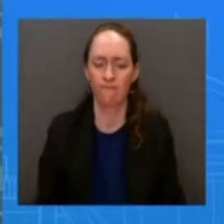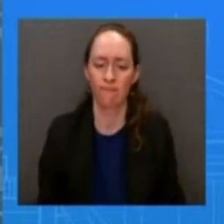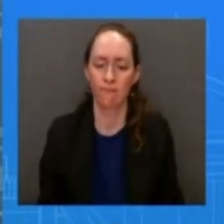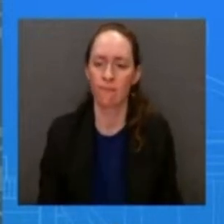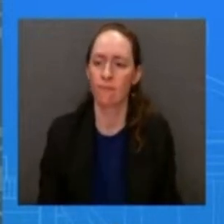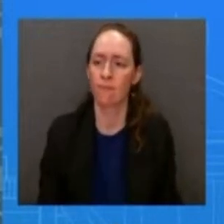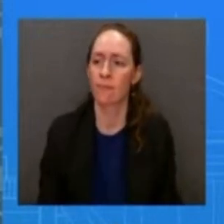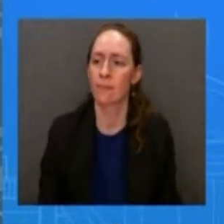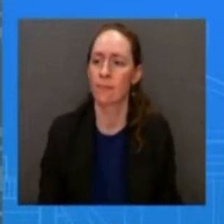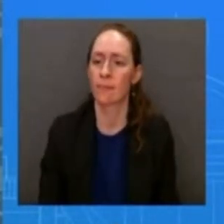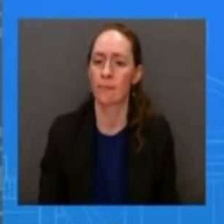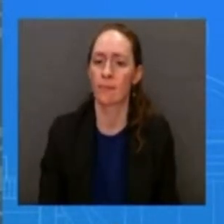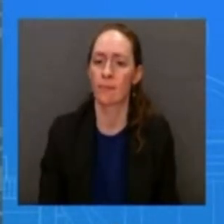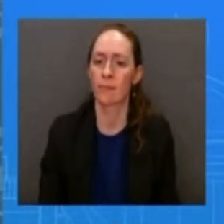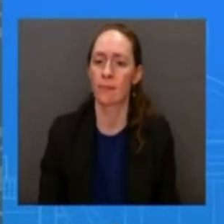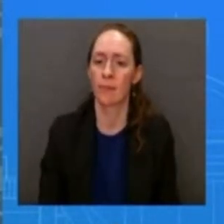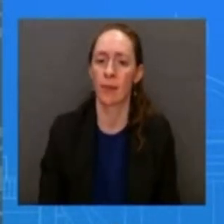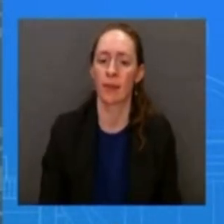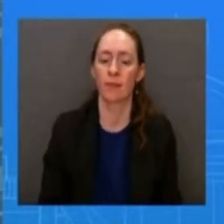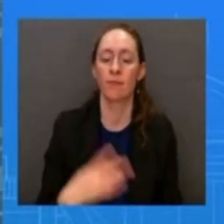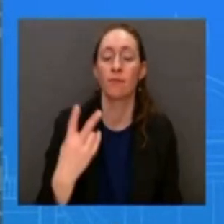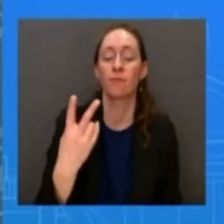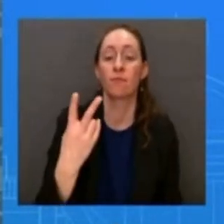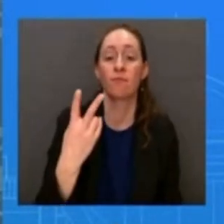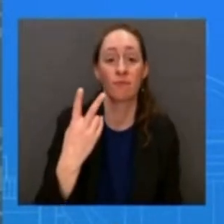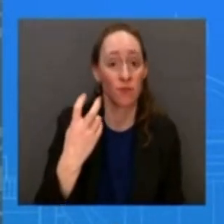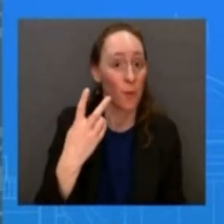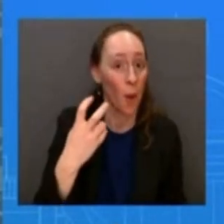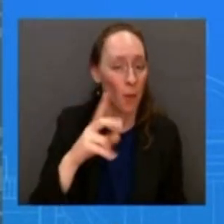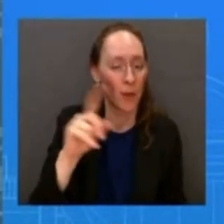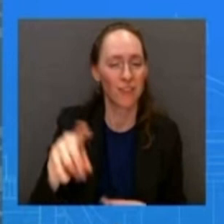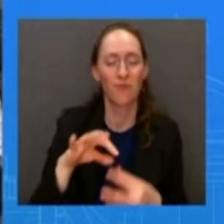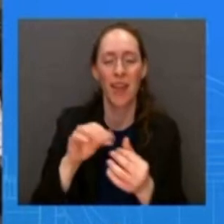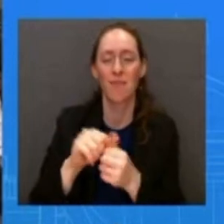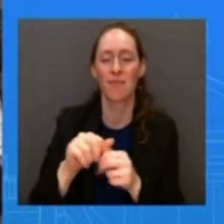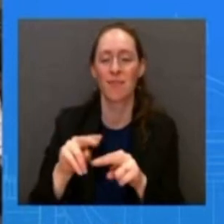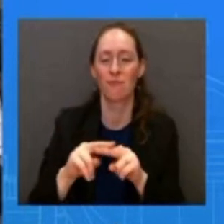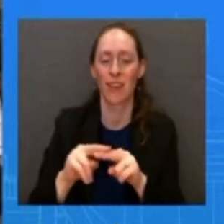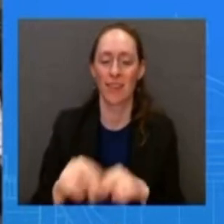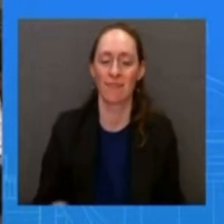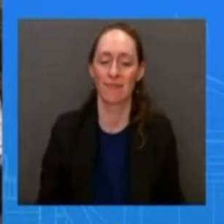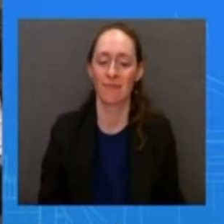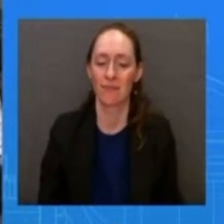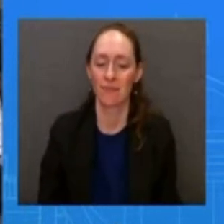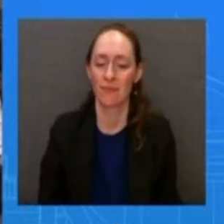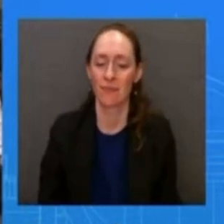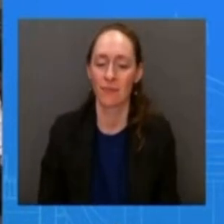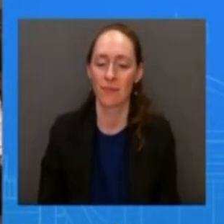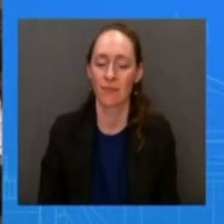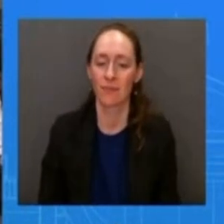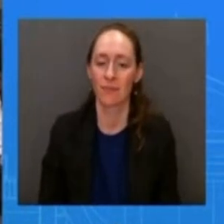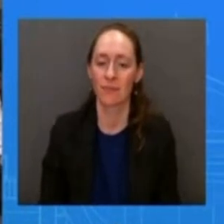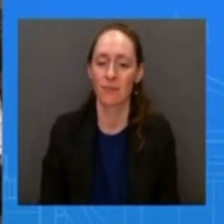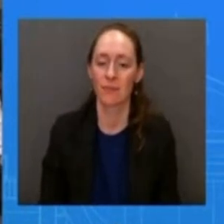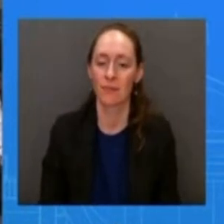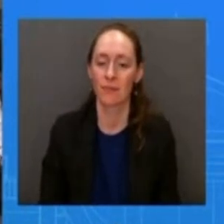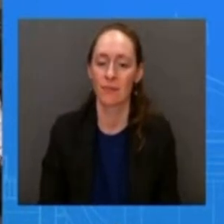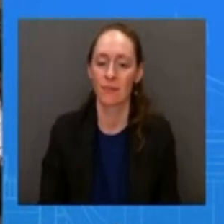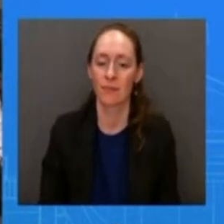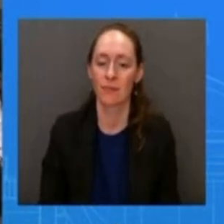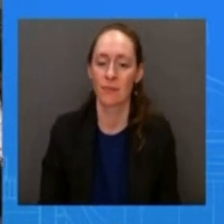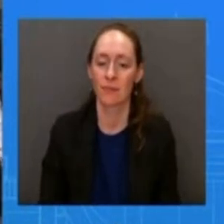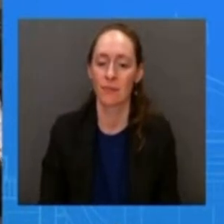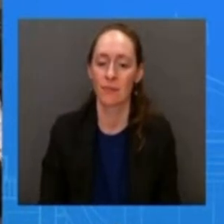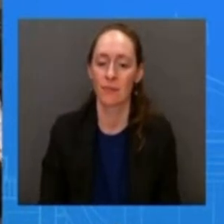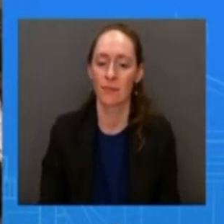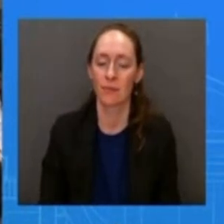on the train derailment should the obama area rail safety uh breaking rule the better breaking